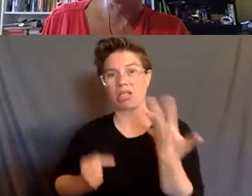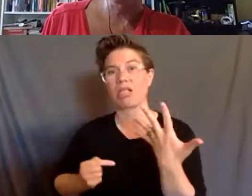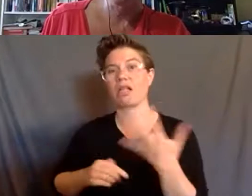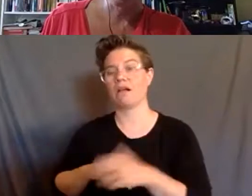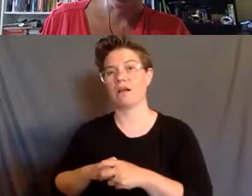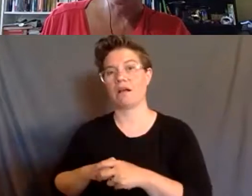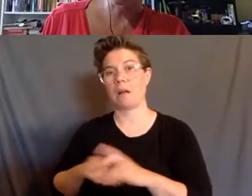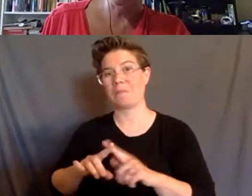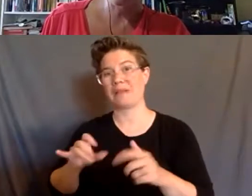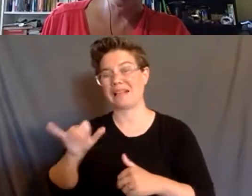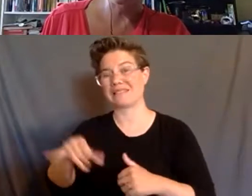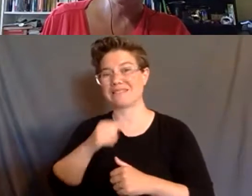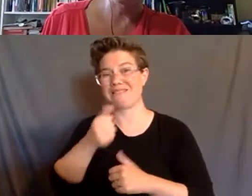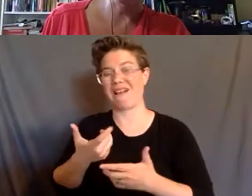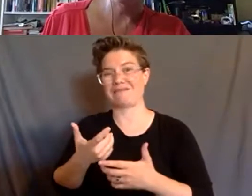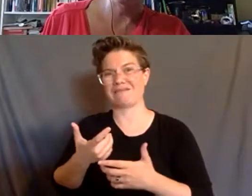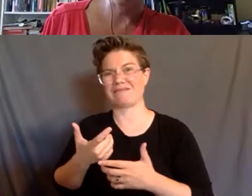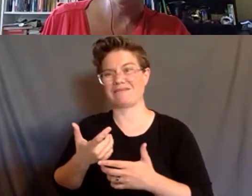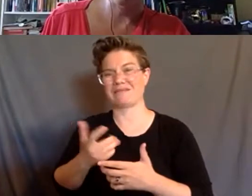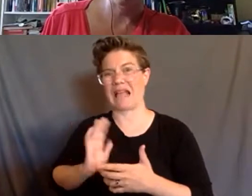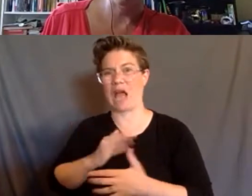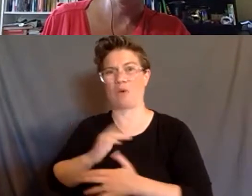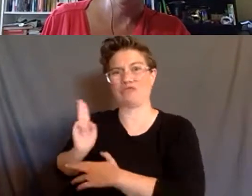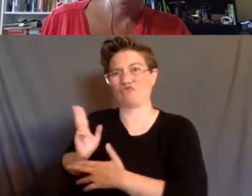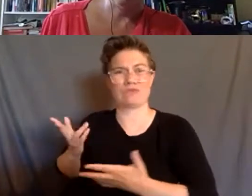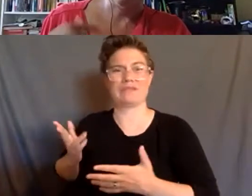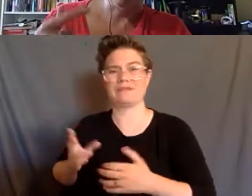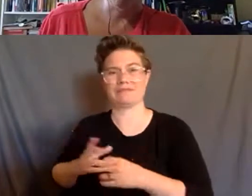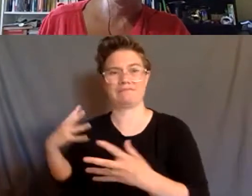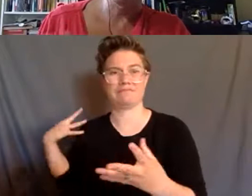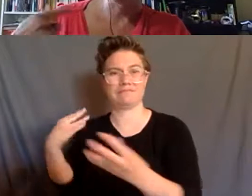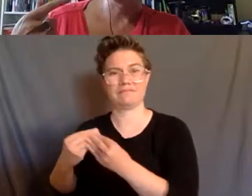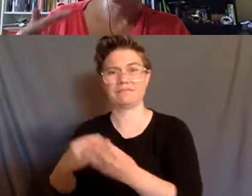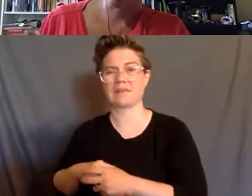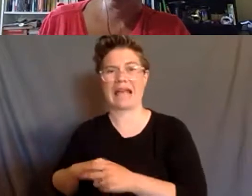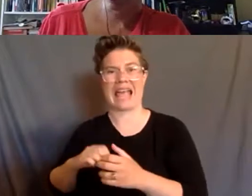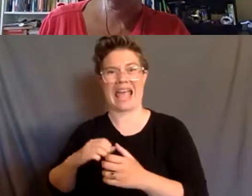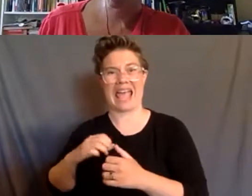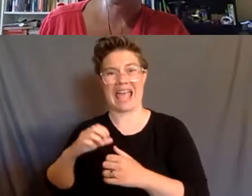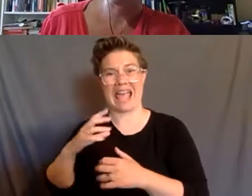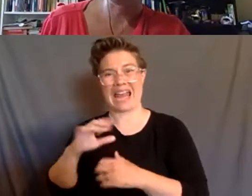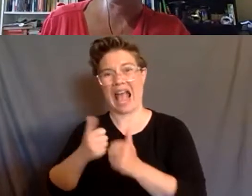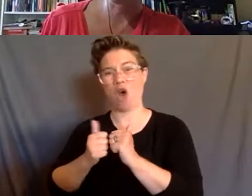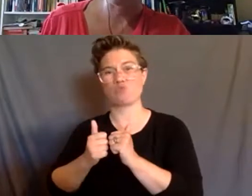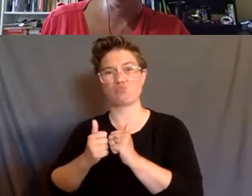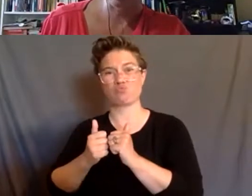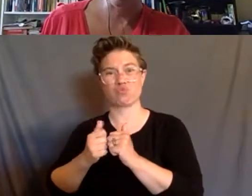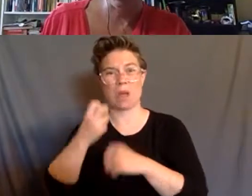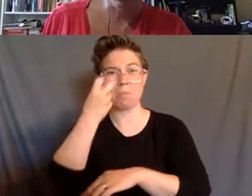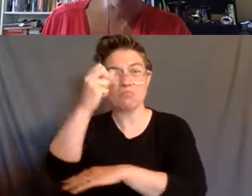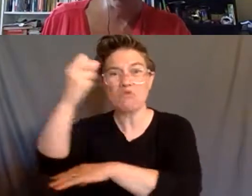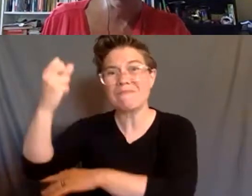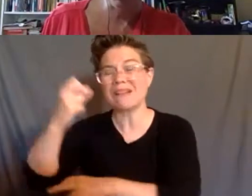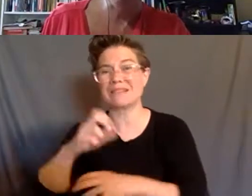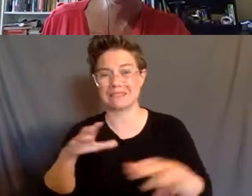not how history has worked. And this is, of course, not how the movements are talking about what they are